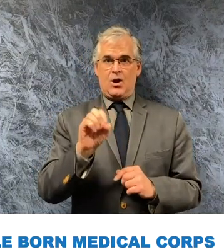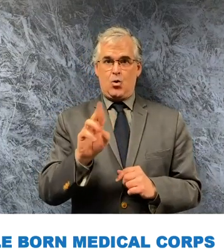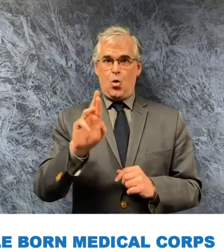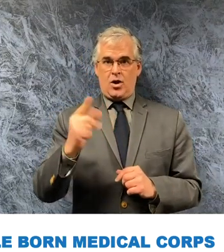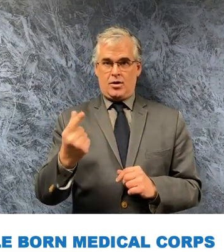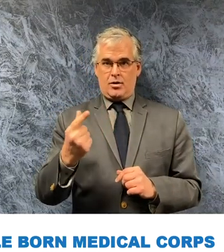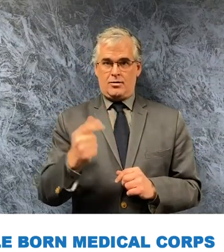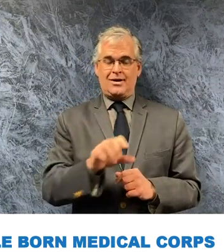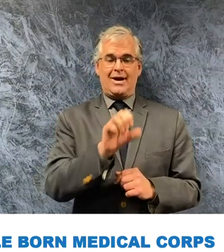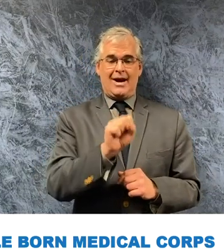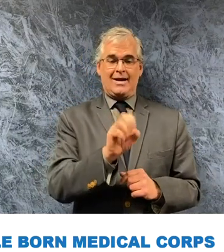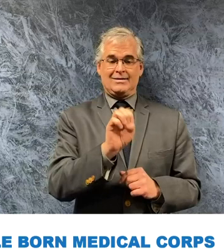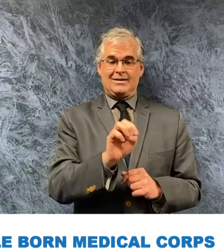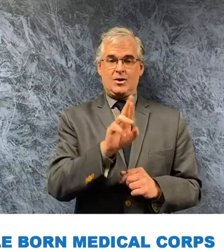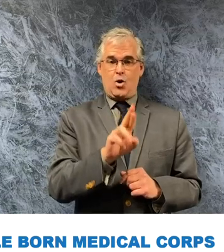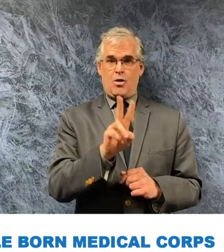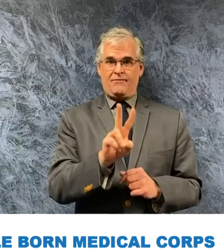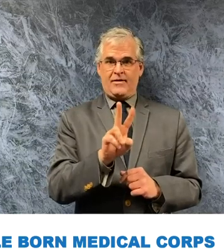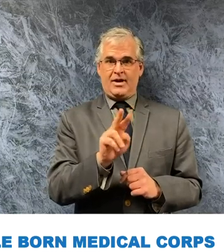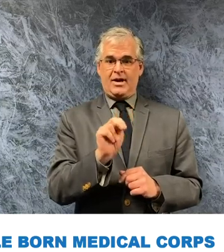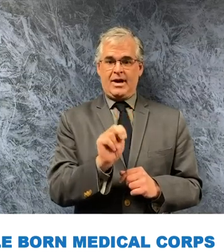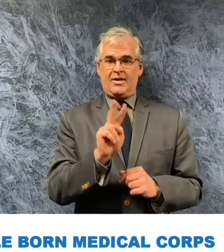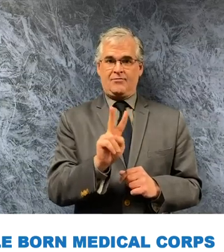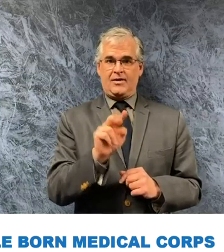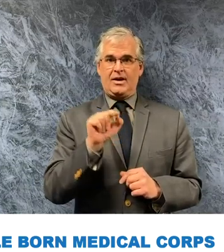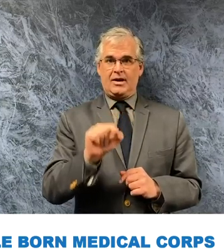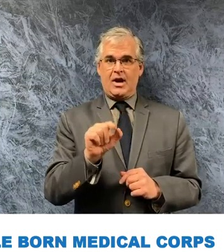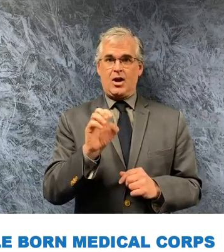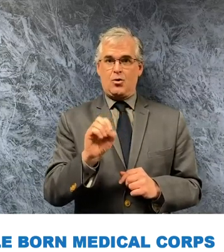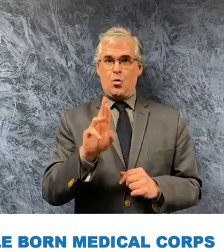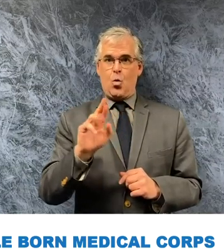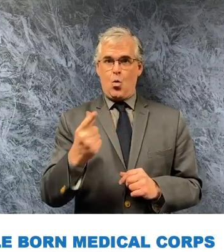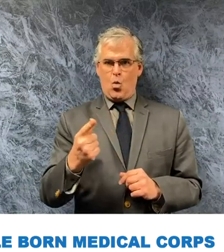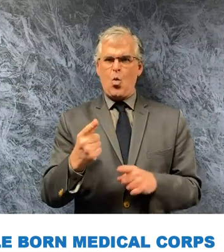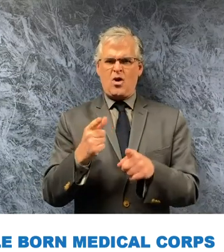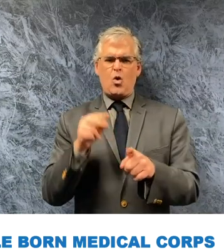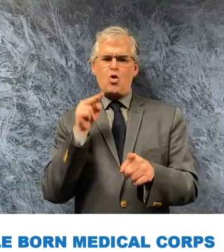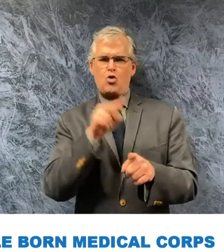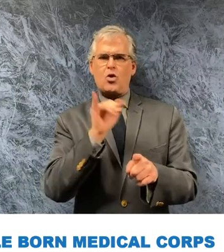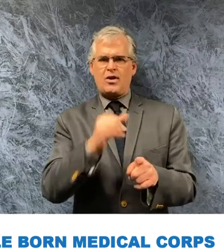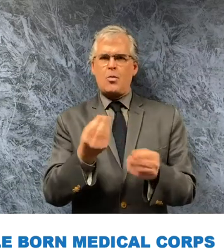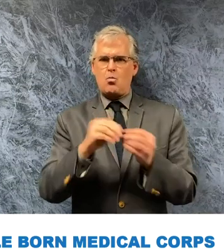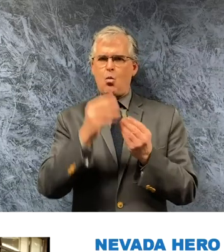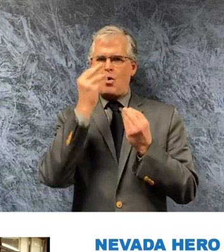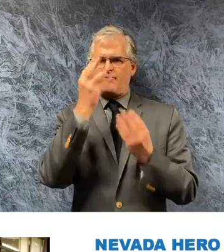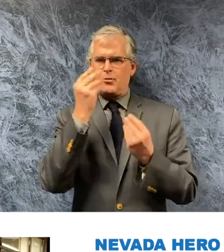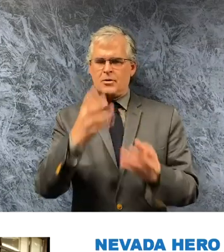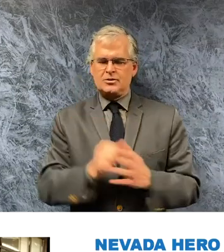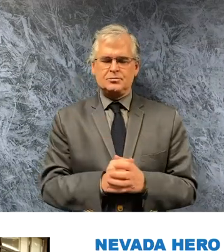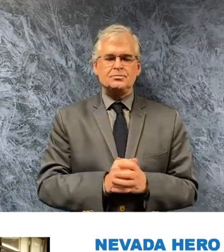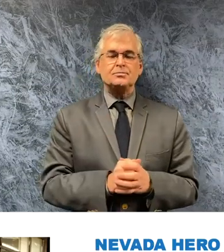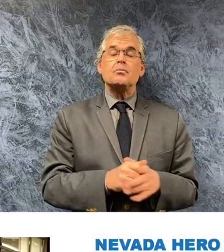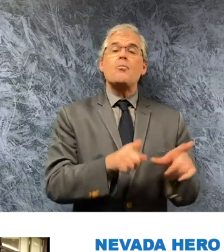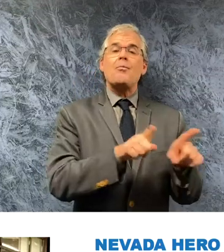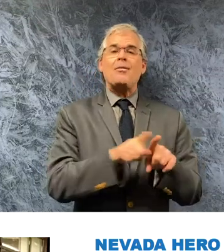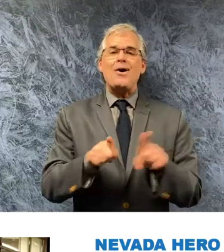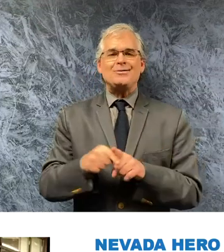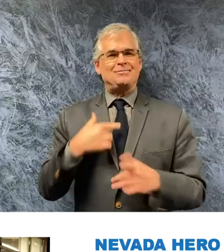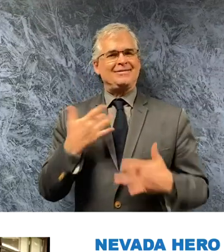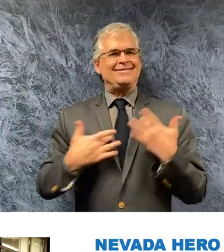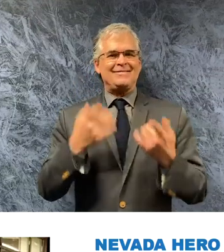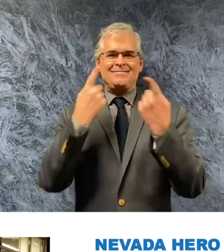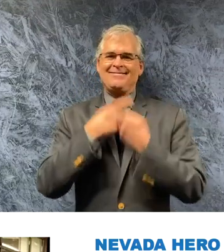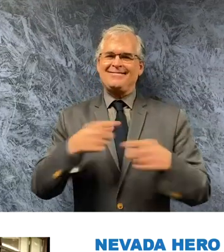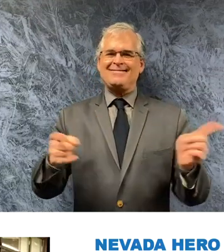servnv.org for further information i'm also excited to announce our hero of the day